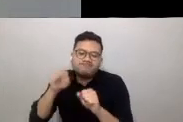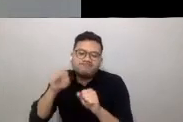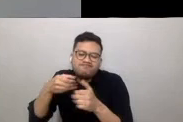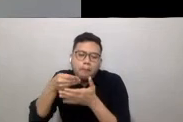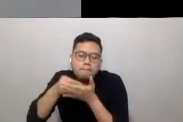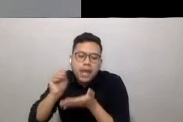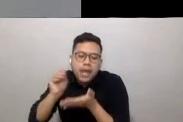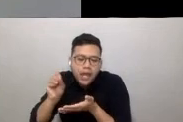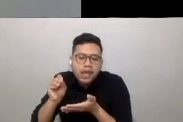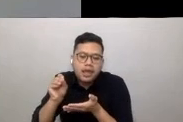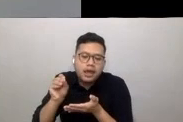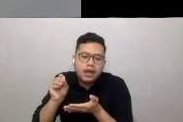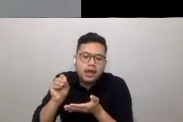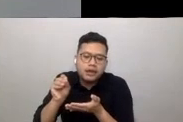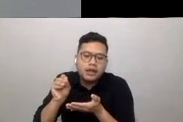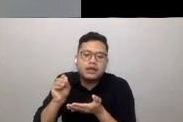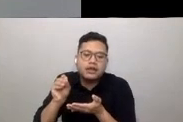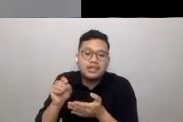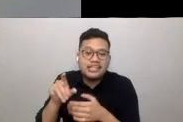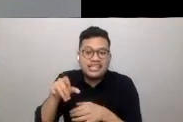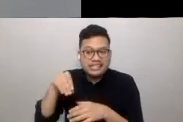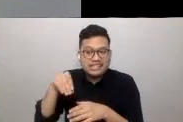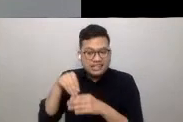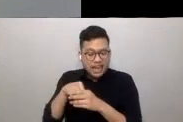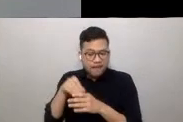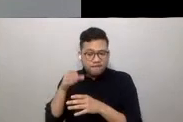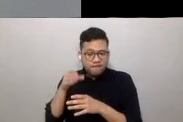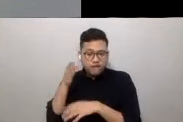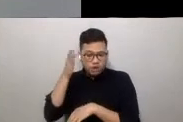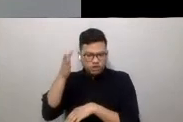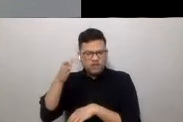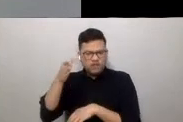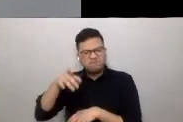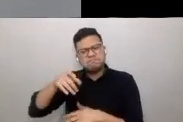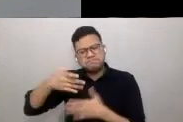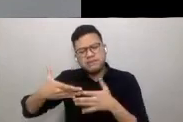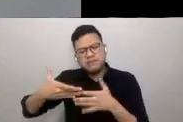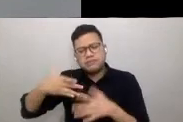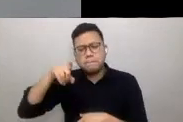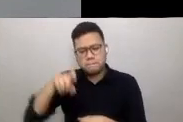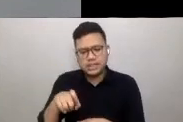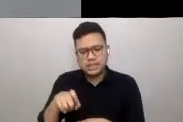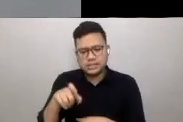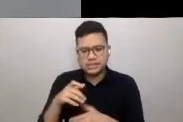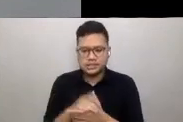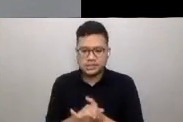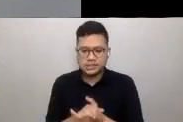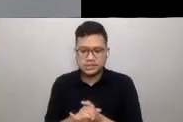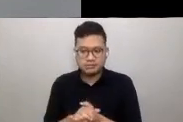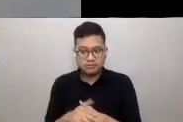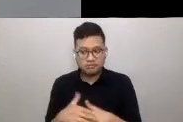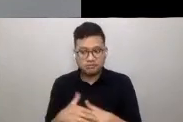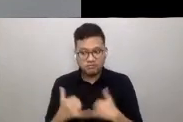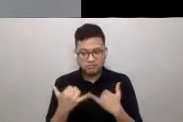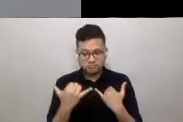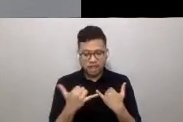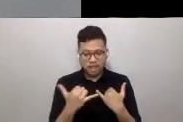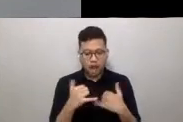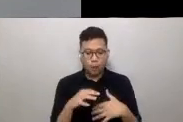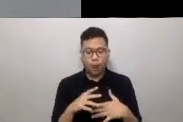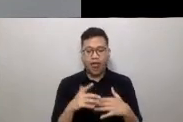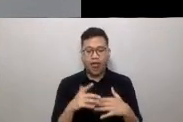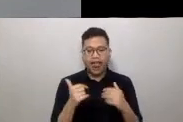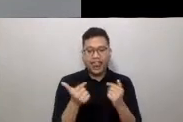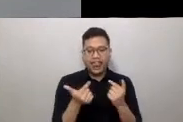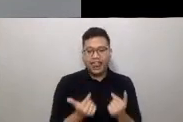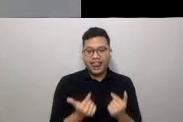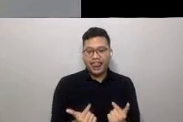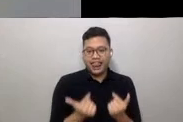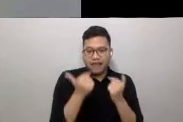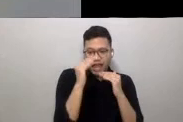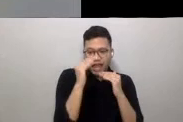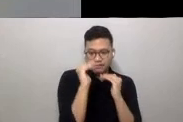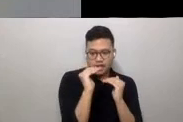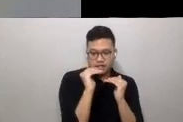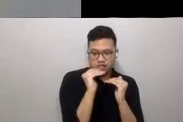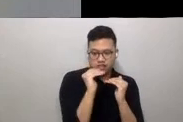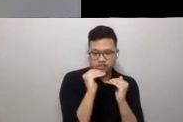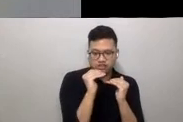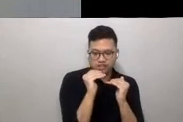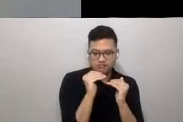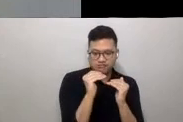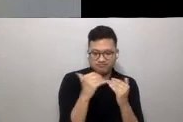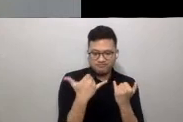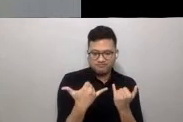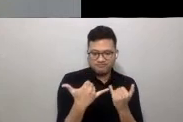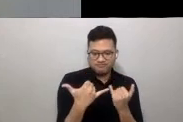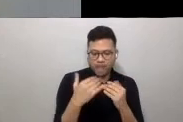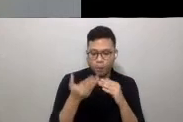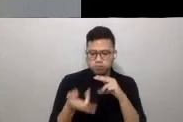learning in the future may become a necessity. Average life expectancy has increased from 65, 30 years ago to